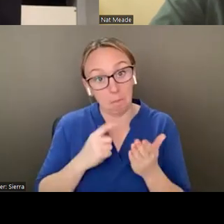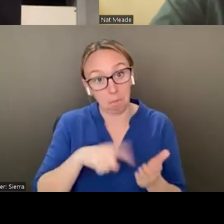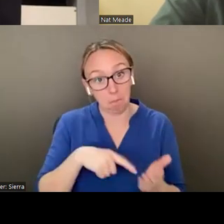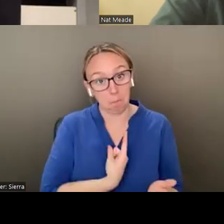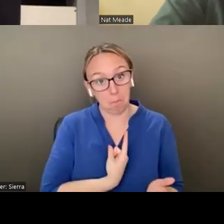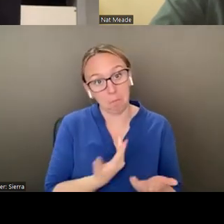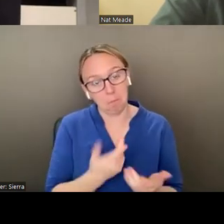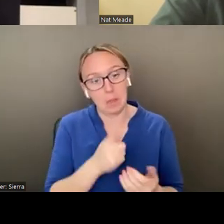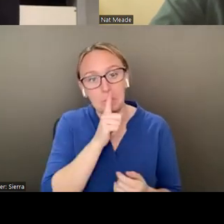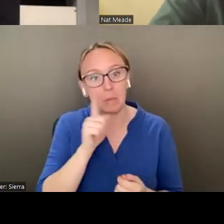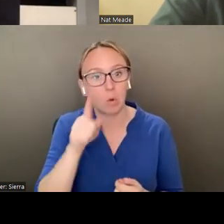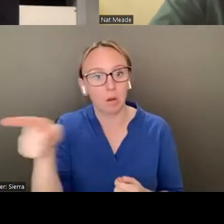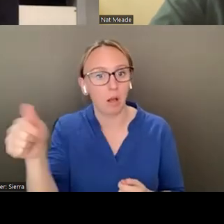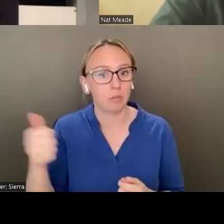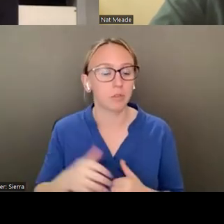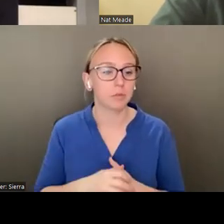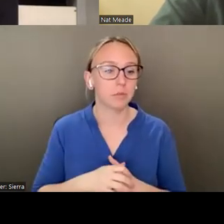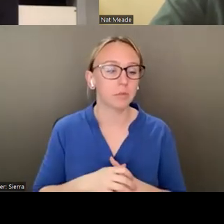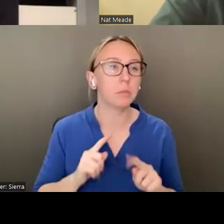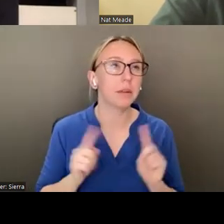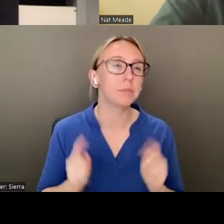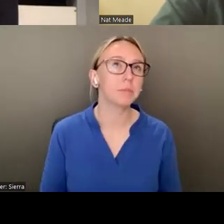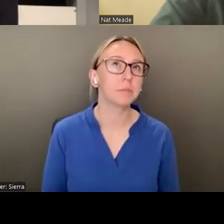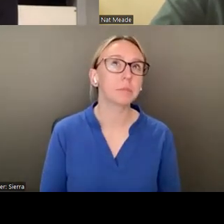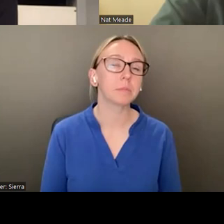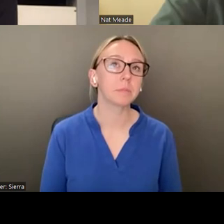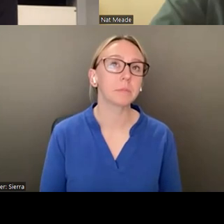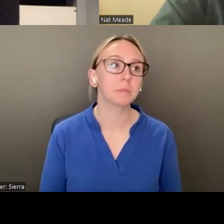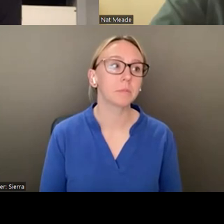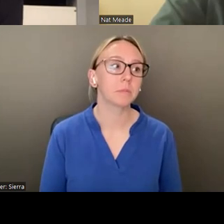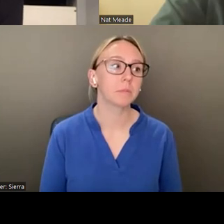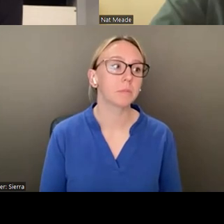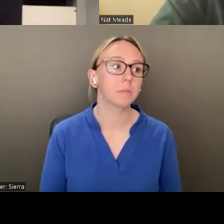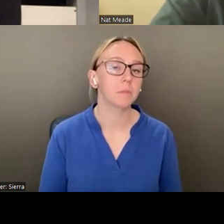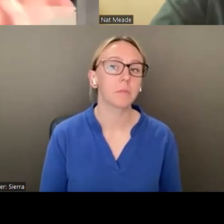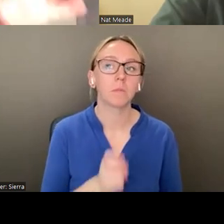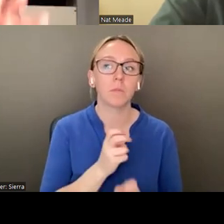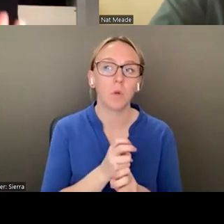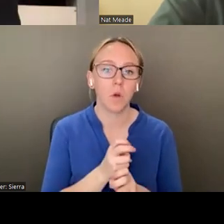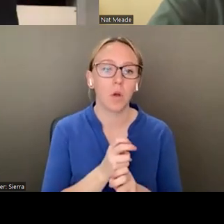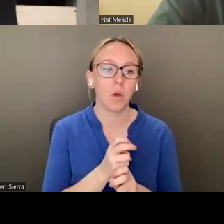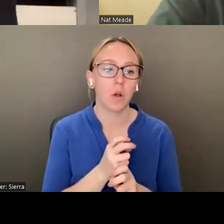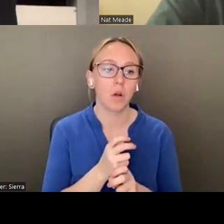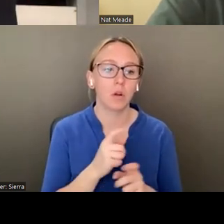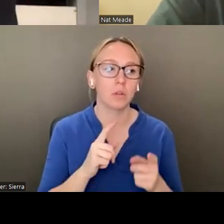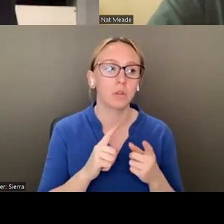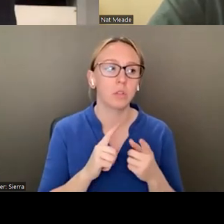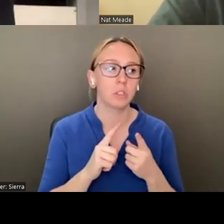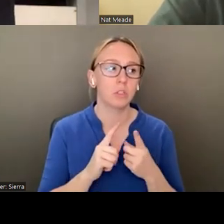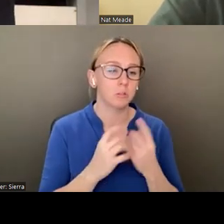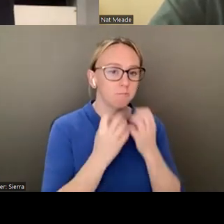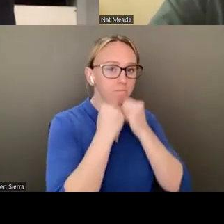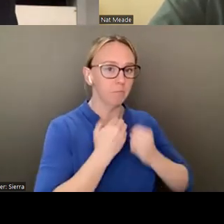but, and it's so hard to value our works, our work as artists in a